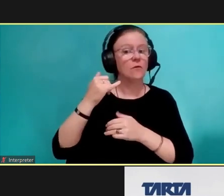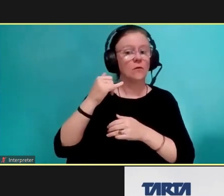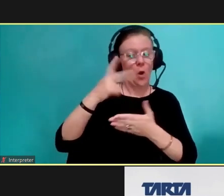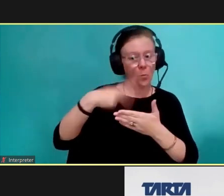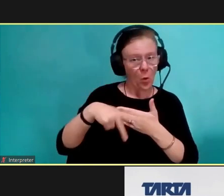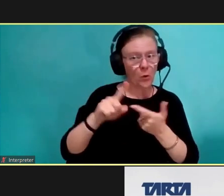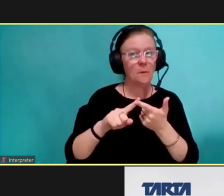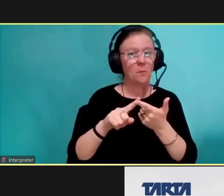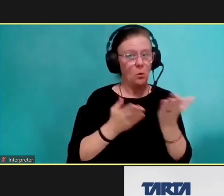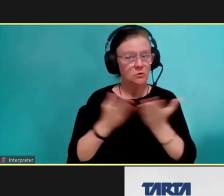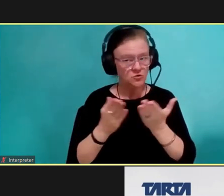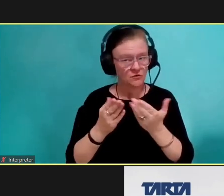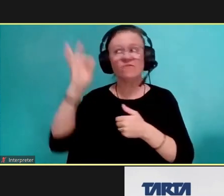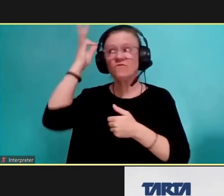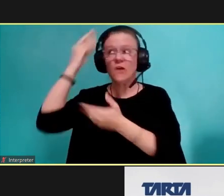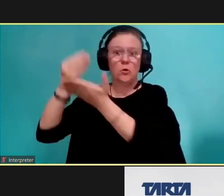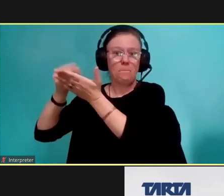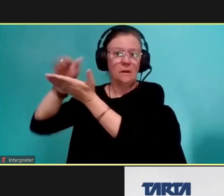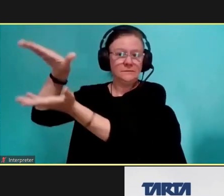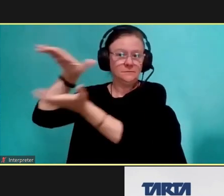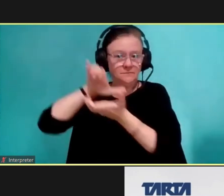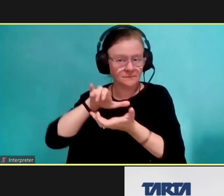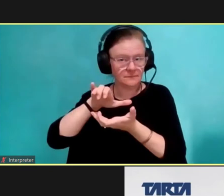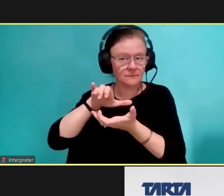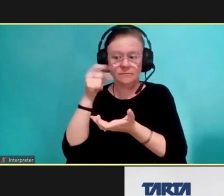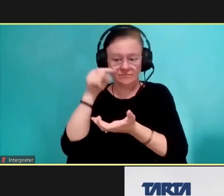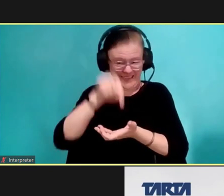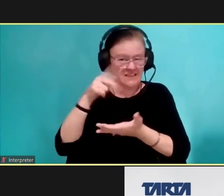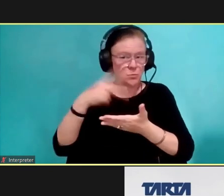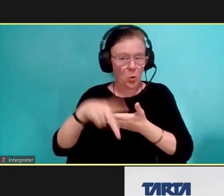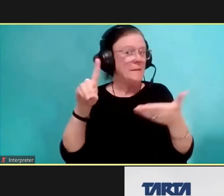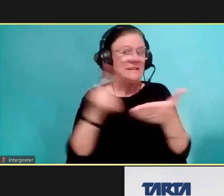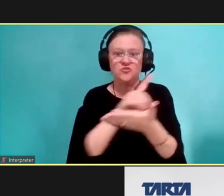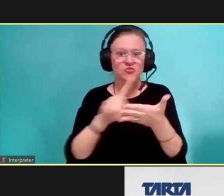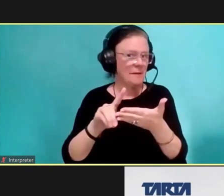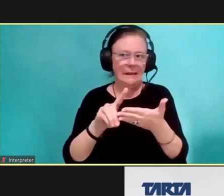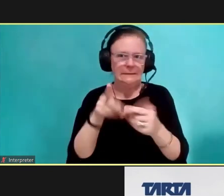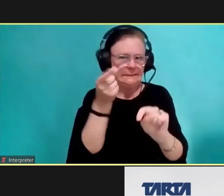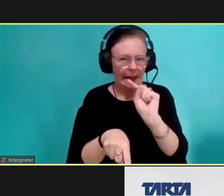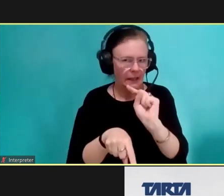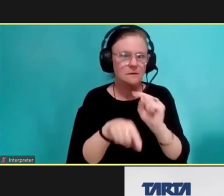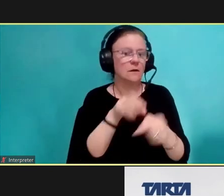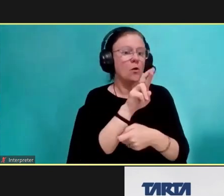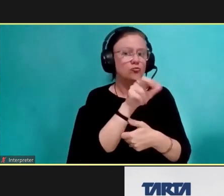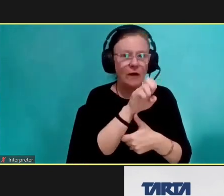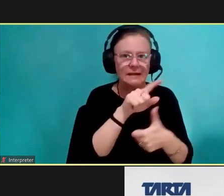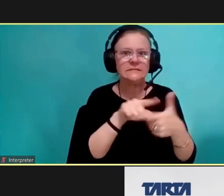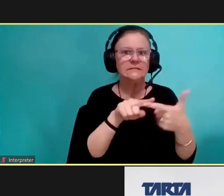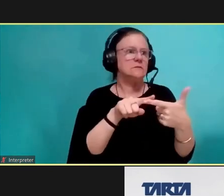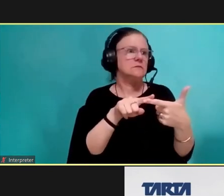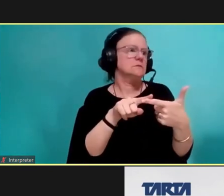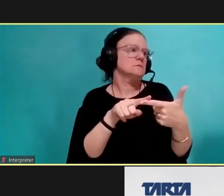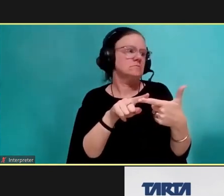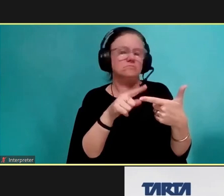federal assistance, they cannot discriminate on the basis of race, color, or national origin. It's the goal that the